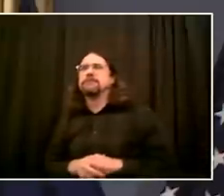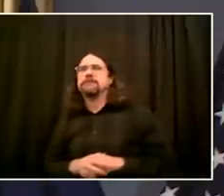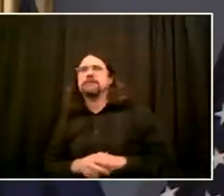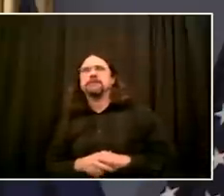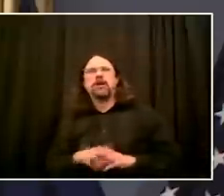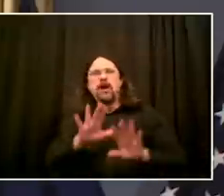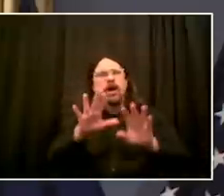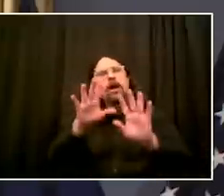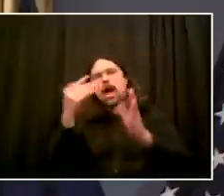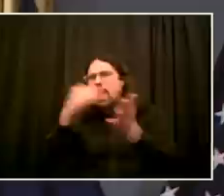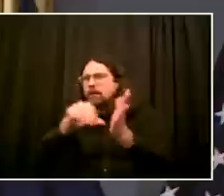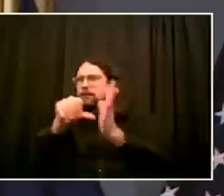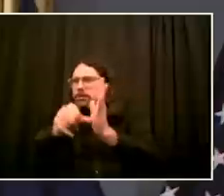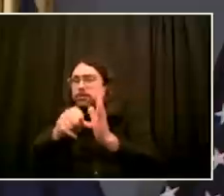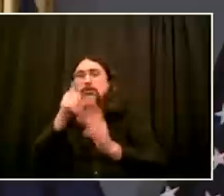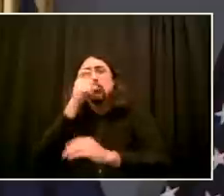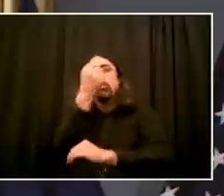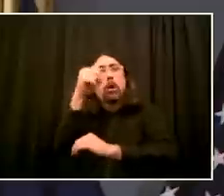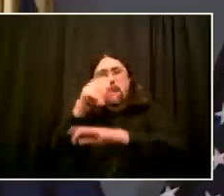they put together and tried to execute.